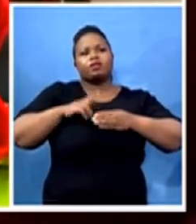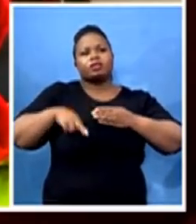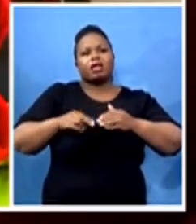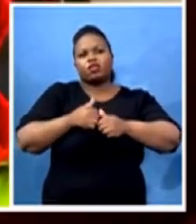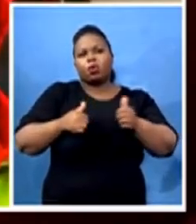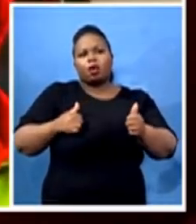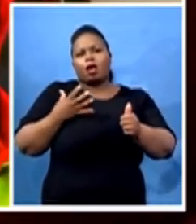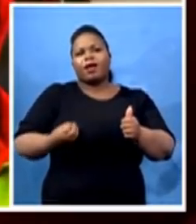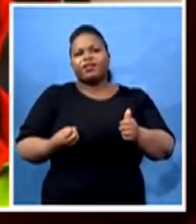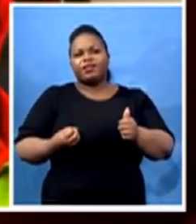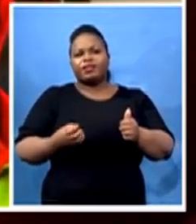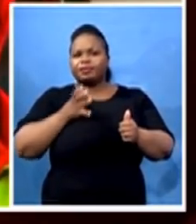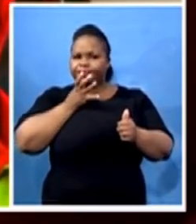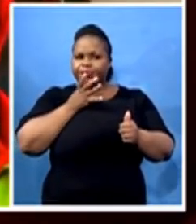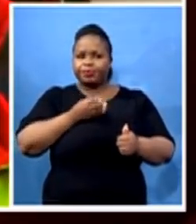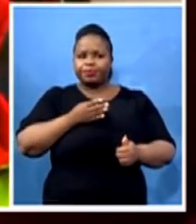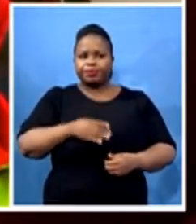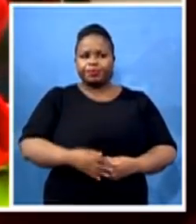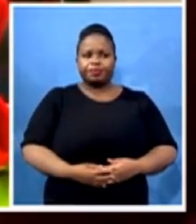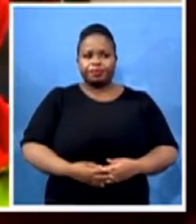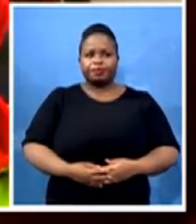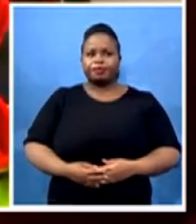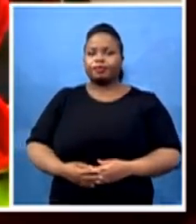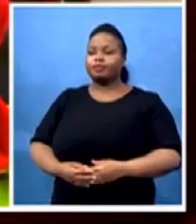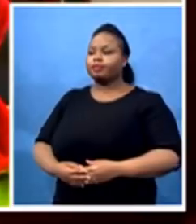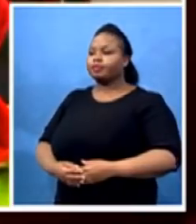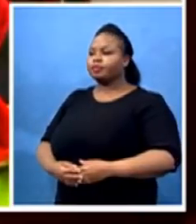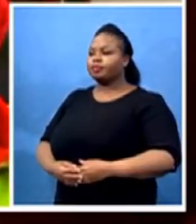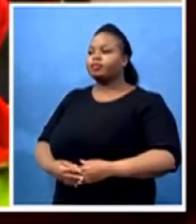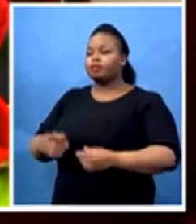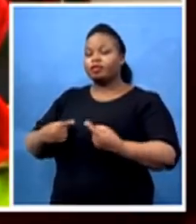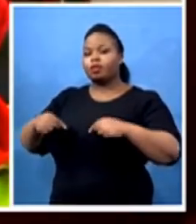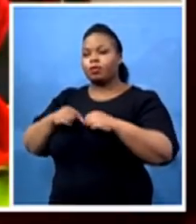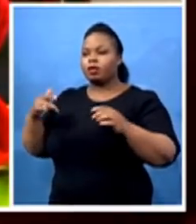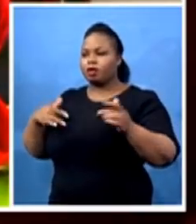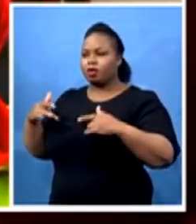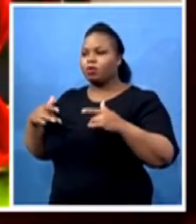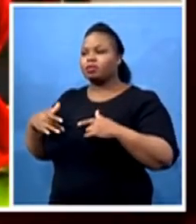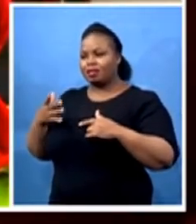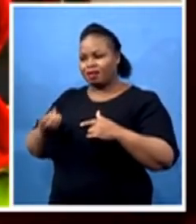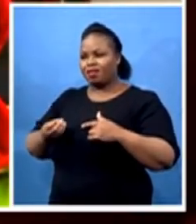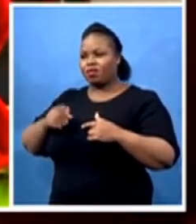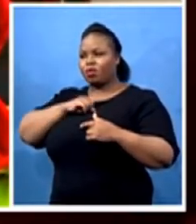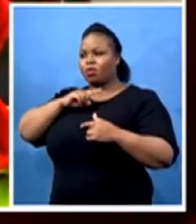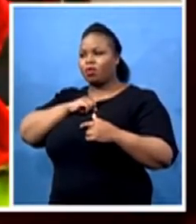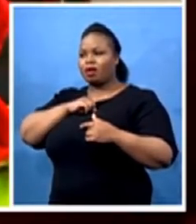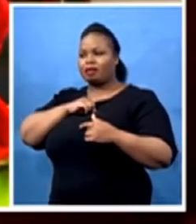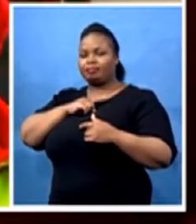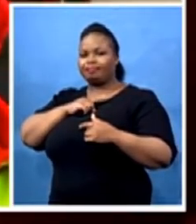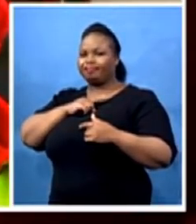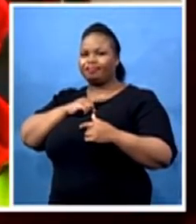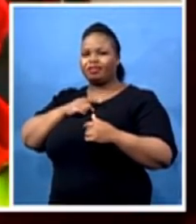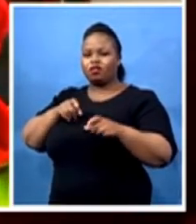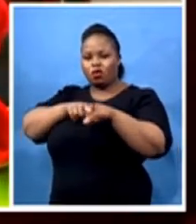We are really concerned in terms of our capacity testing, especially moving forward.